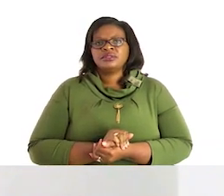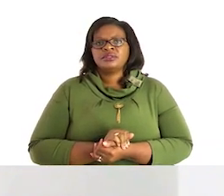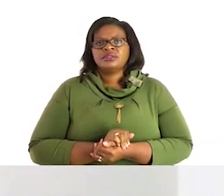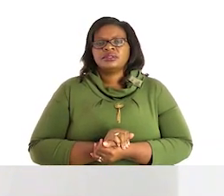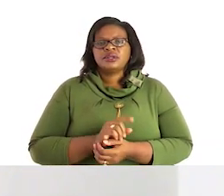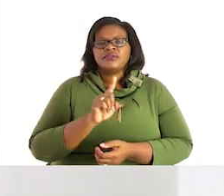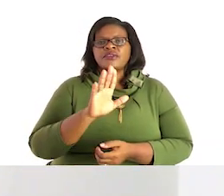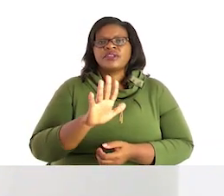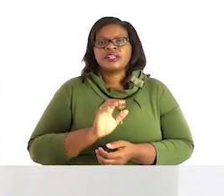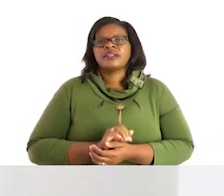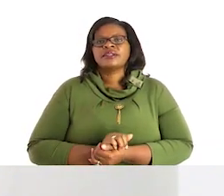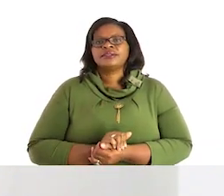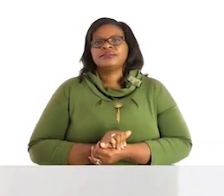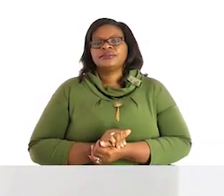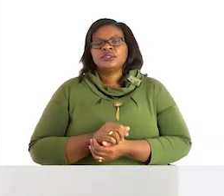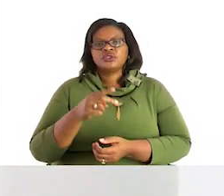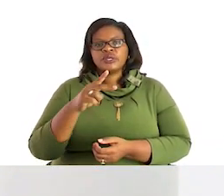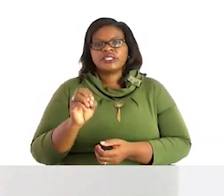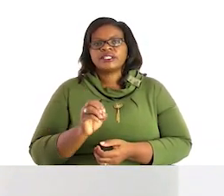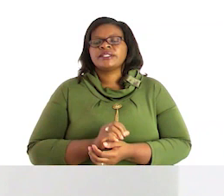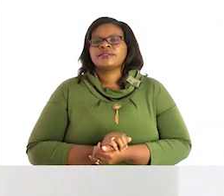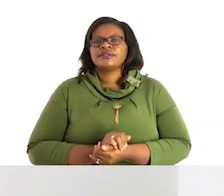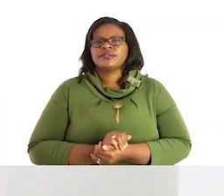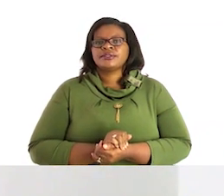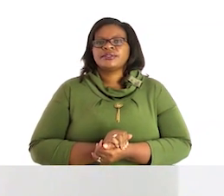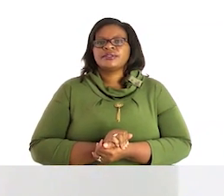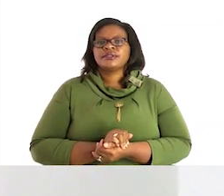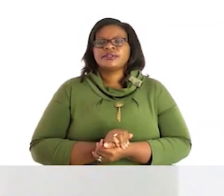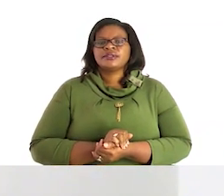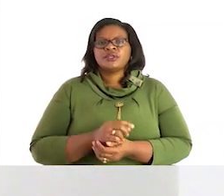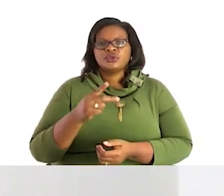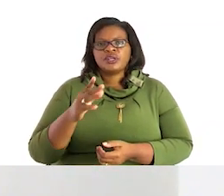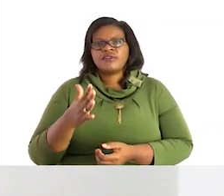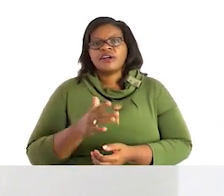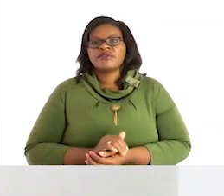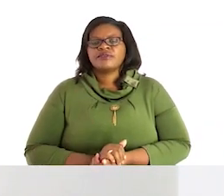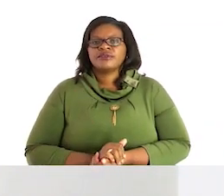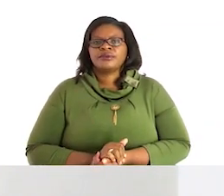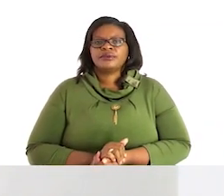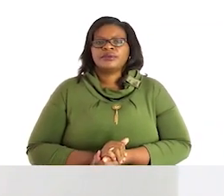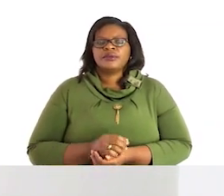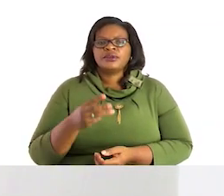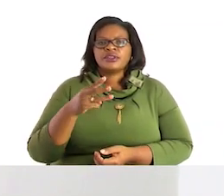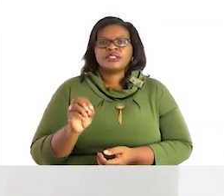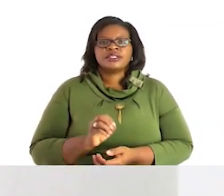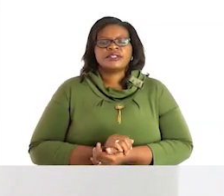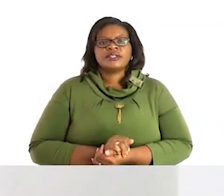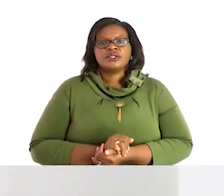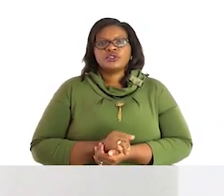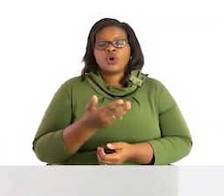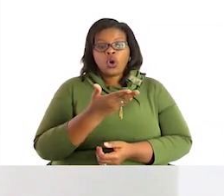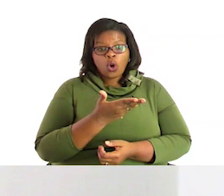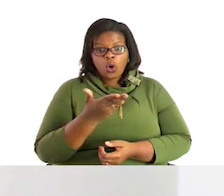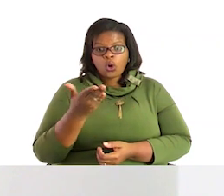15 is there 20 is there 25 is there 30 is there if you look